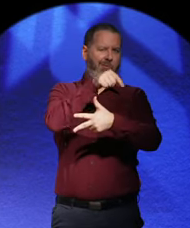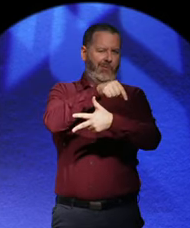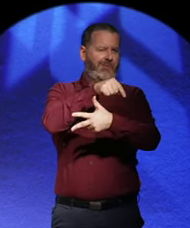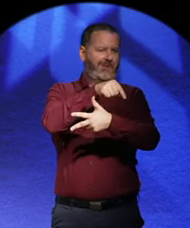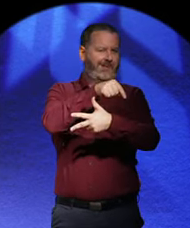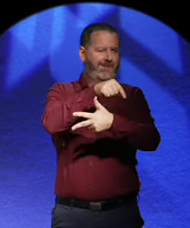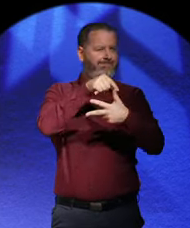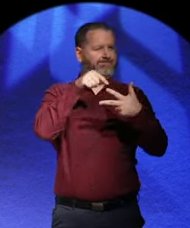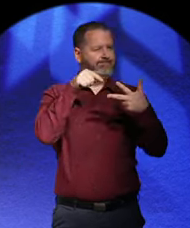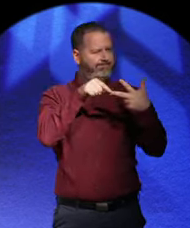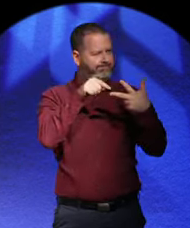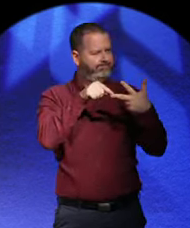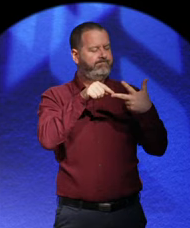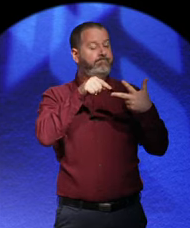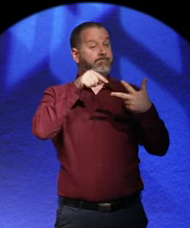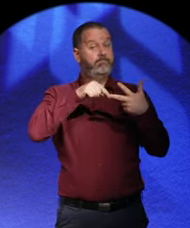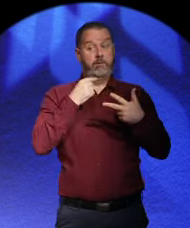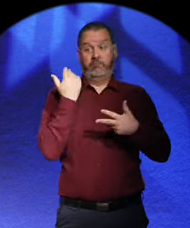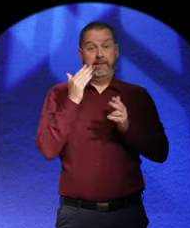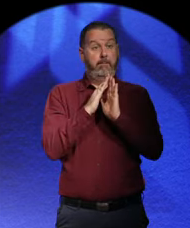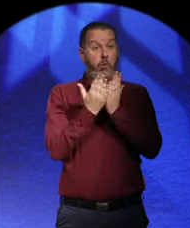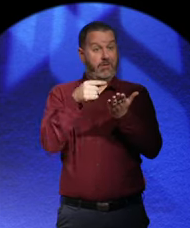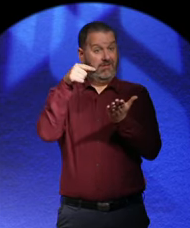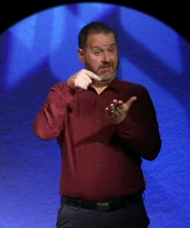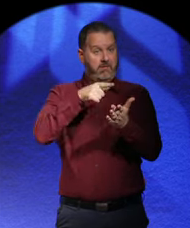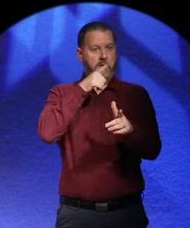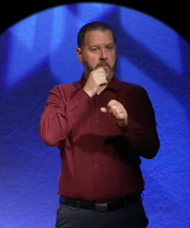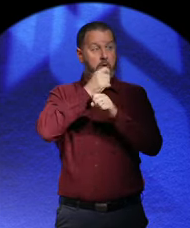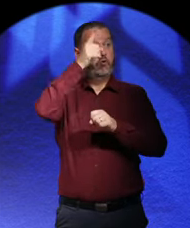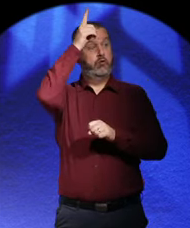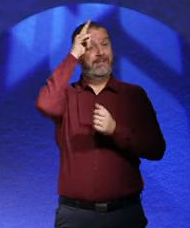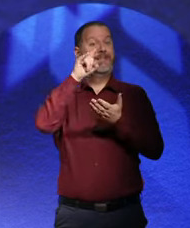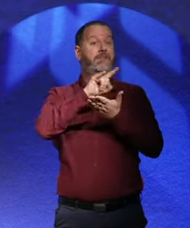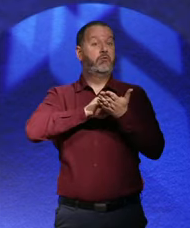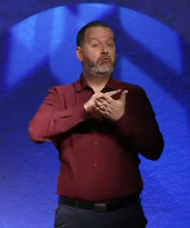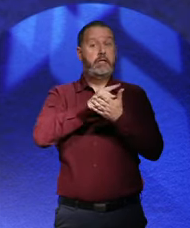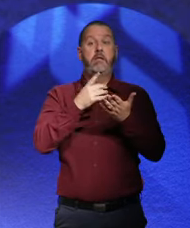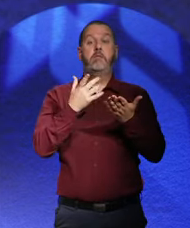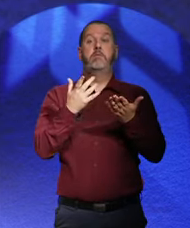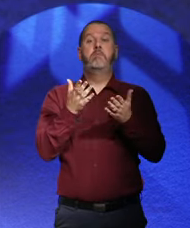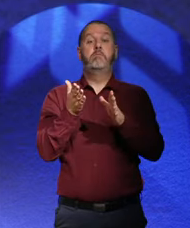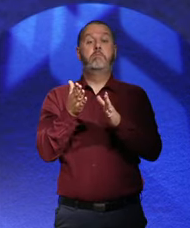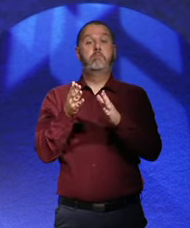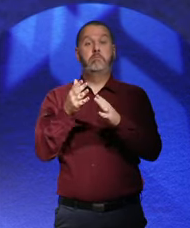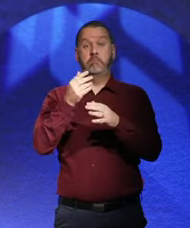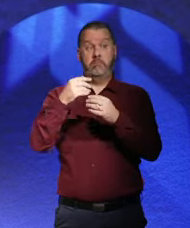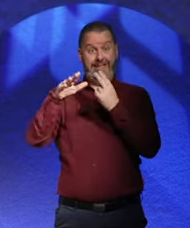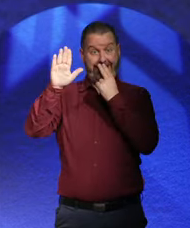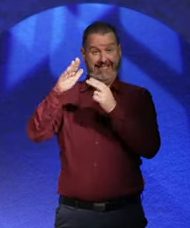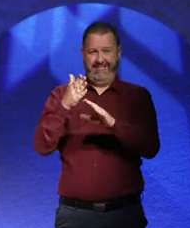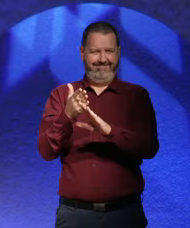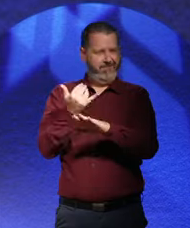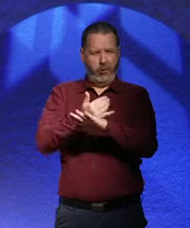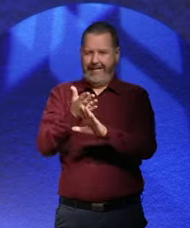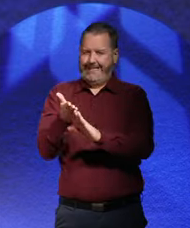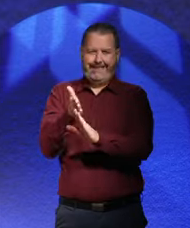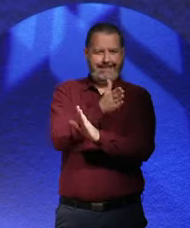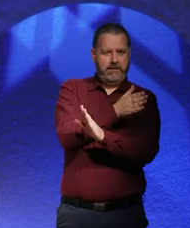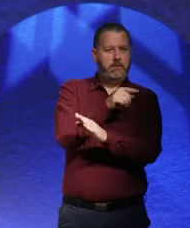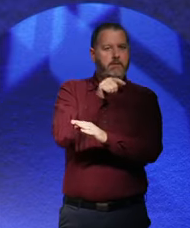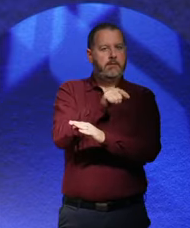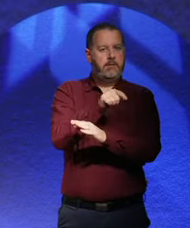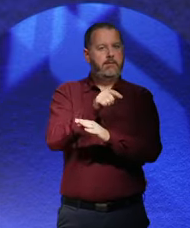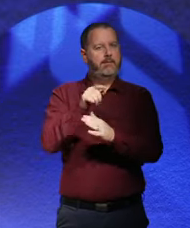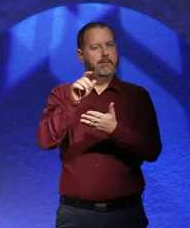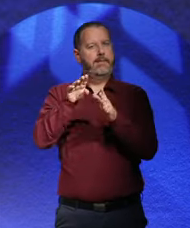of Germany's experiment with democracy. It's the narrative